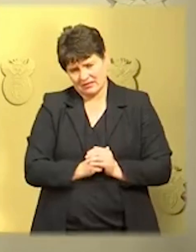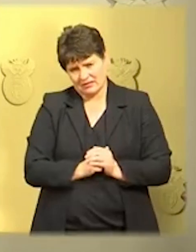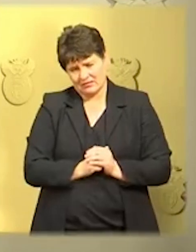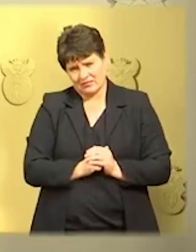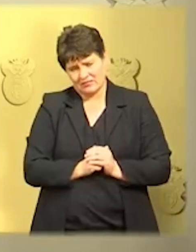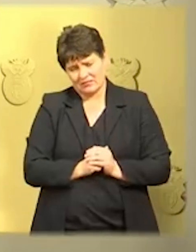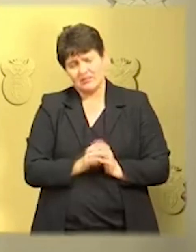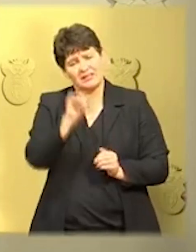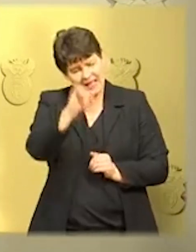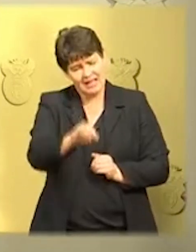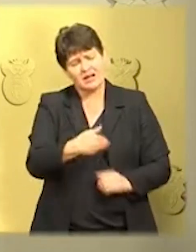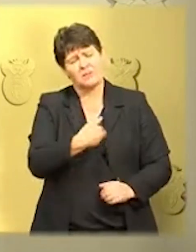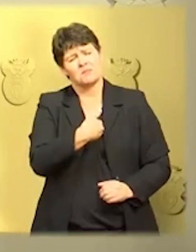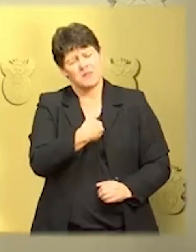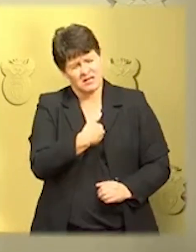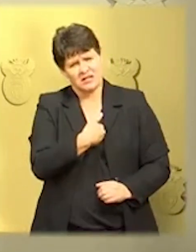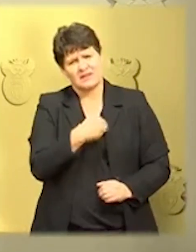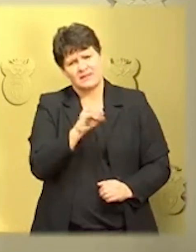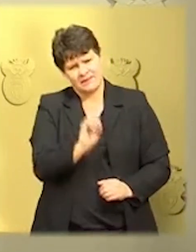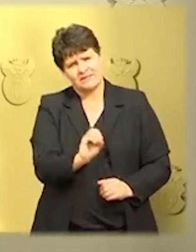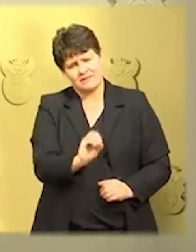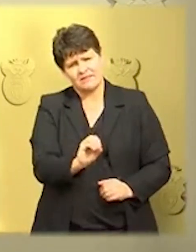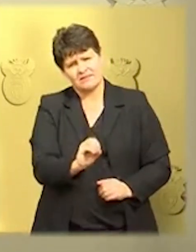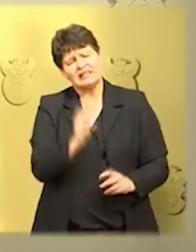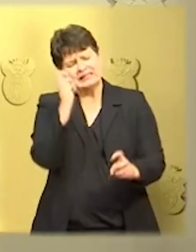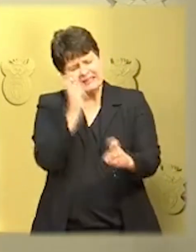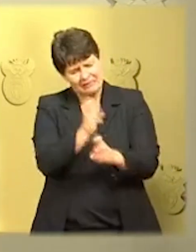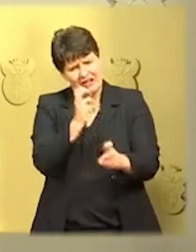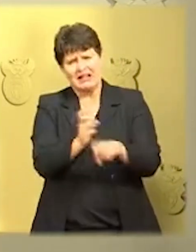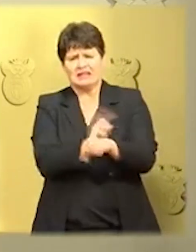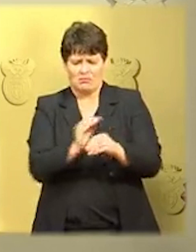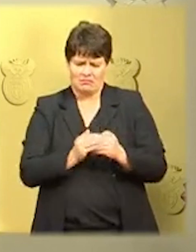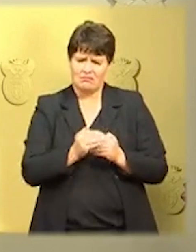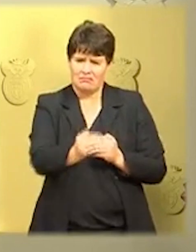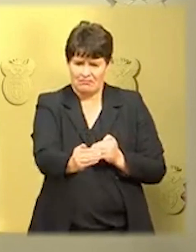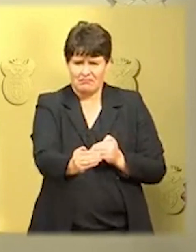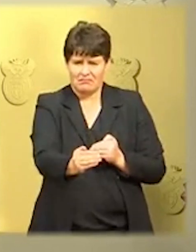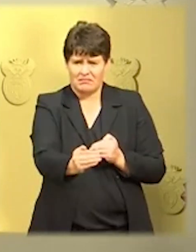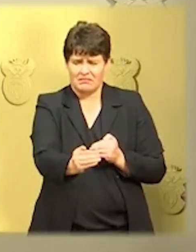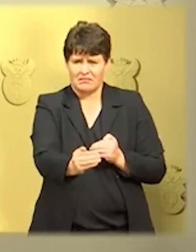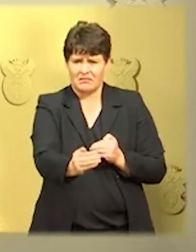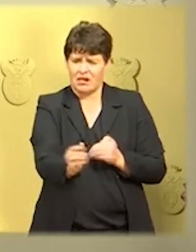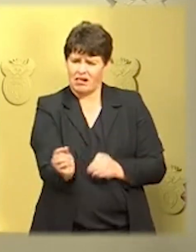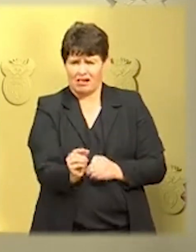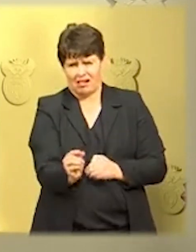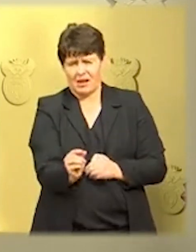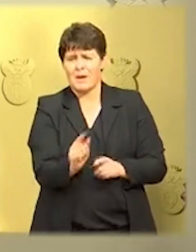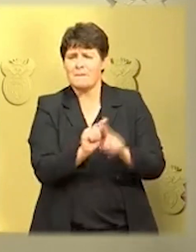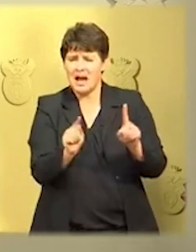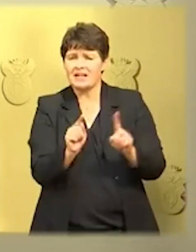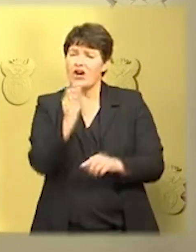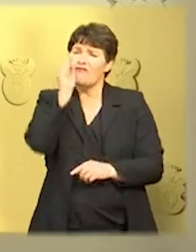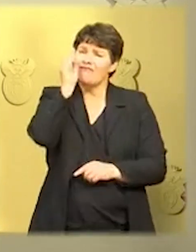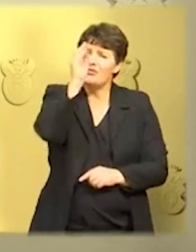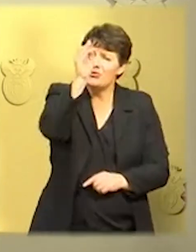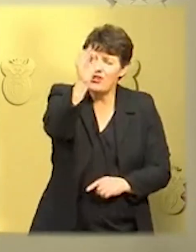and difficulty so that we can enjoy freedom and prosperity into the future.